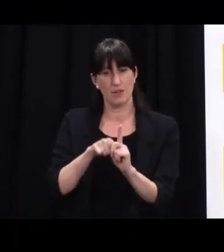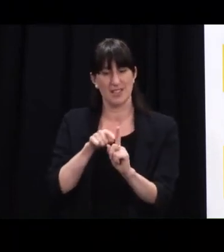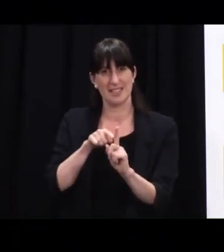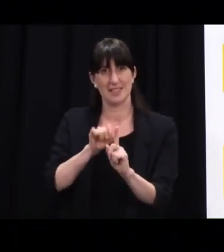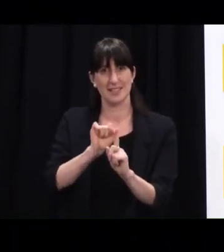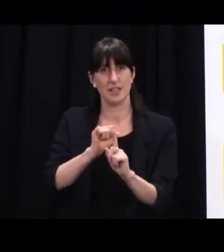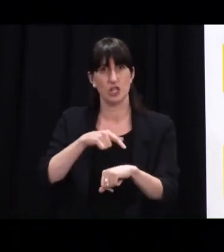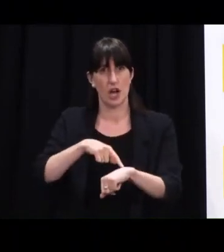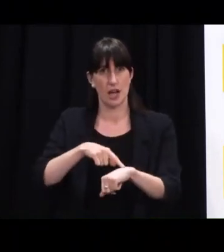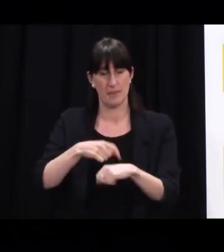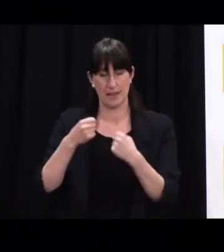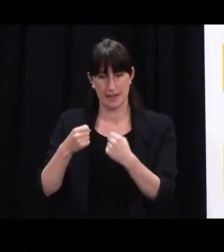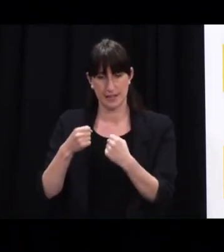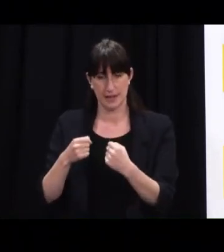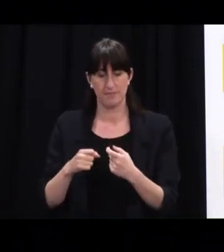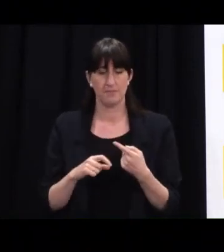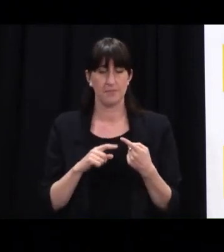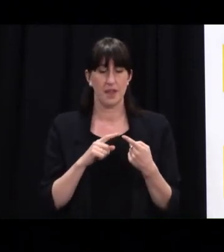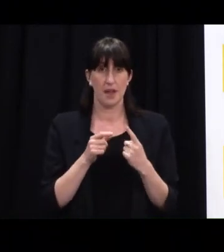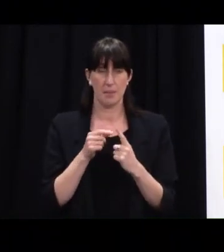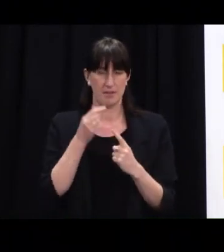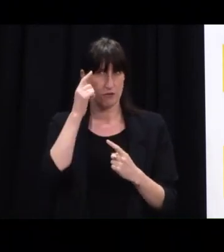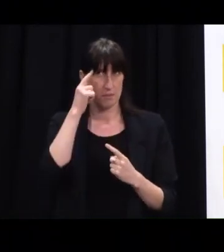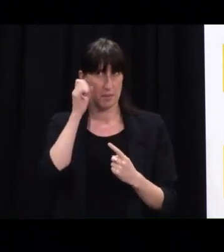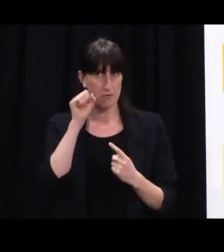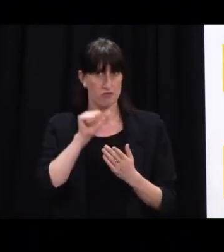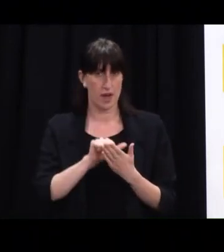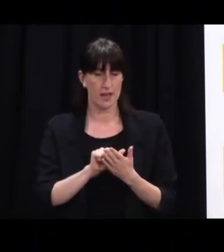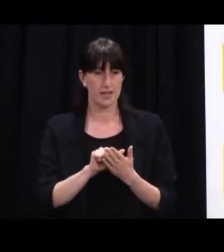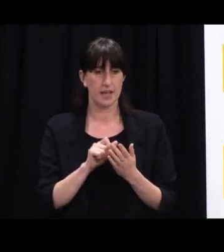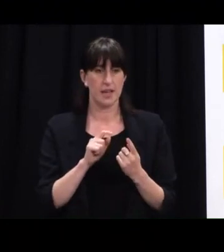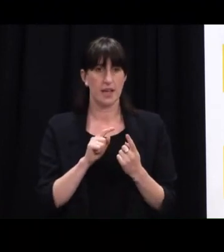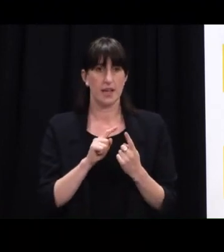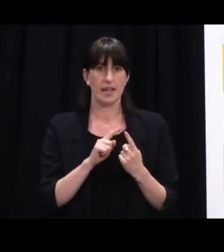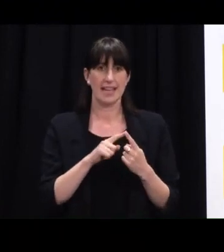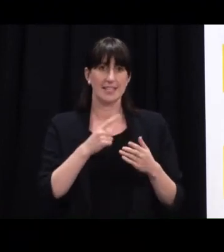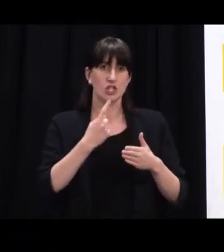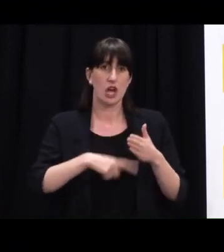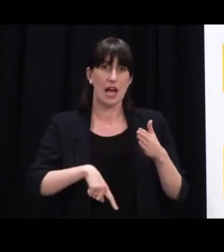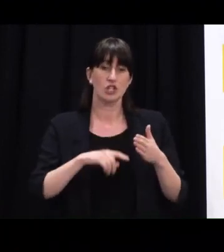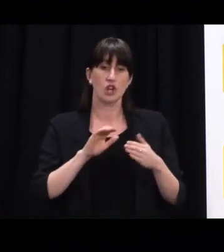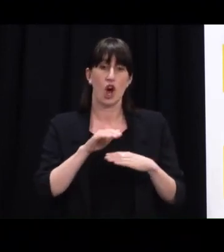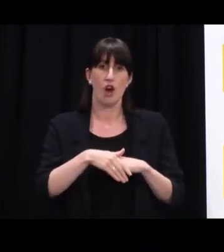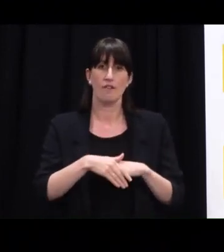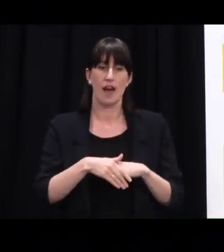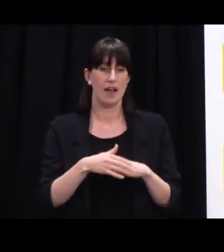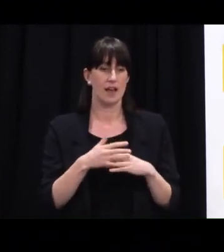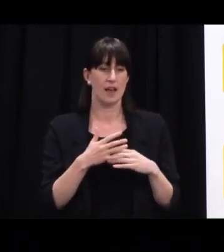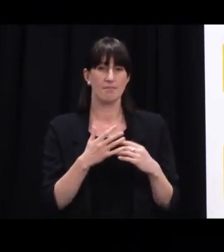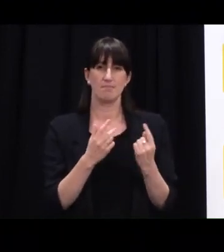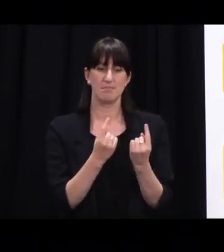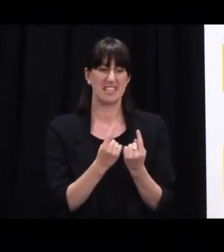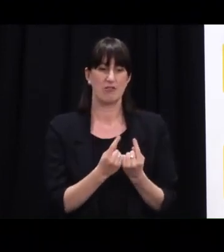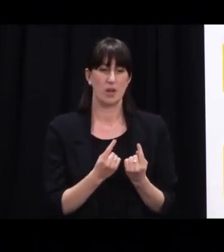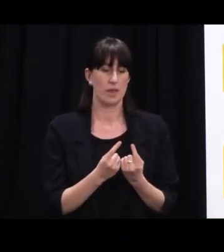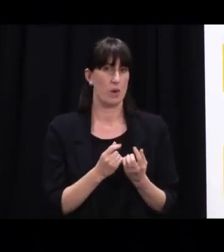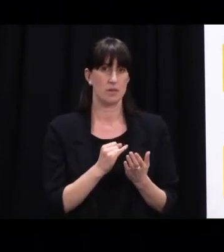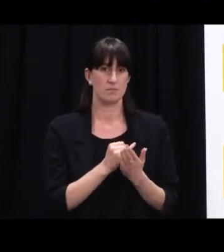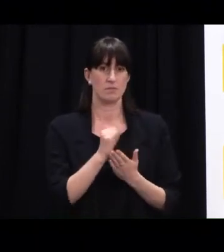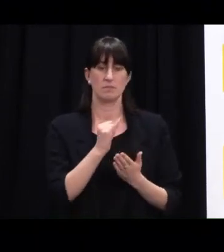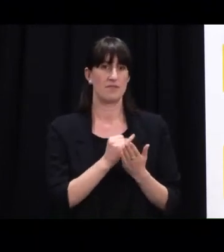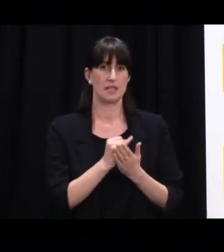he had one set of charges relating to objectionable material and possession of a knife that he